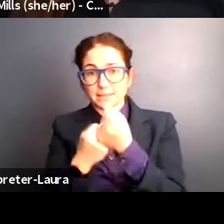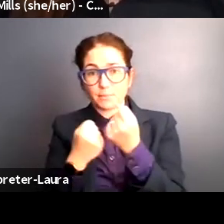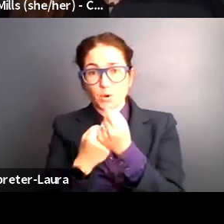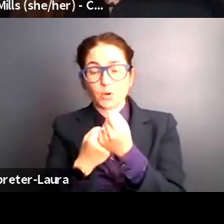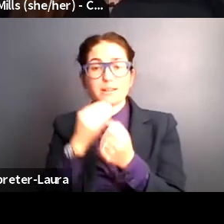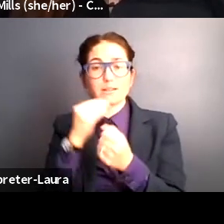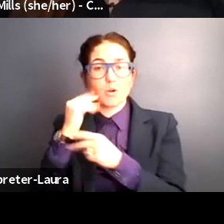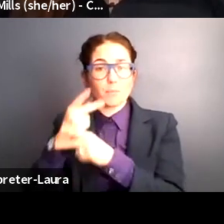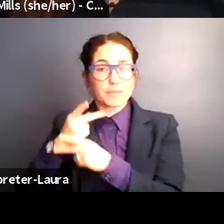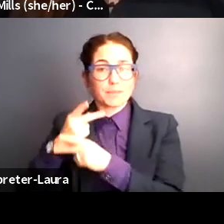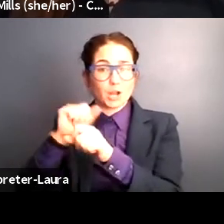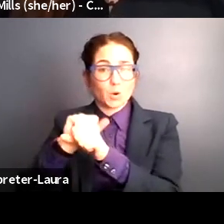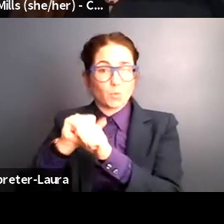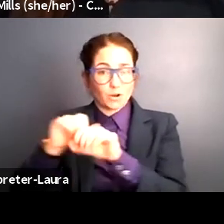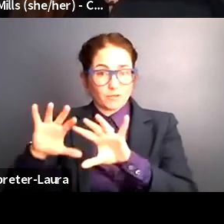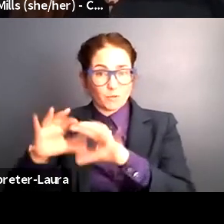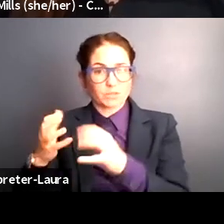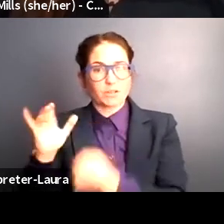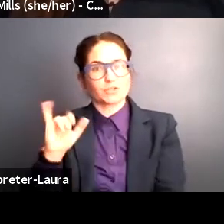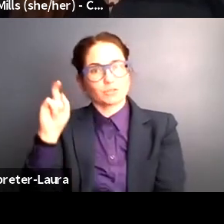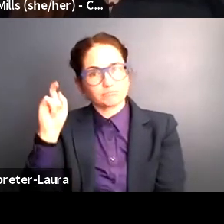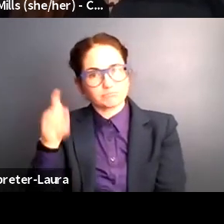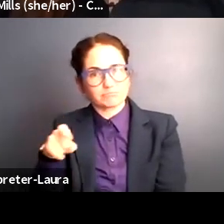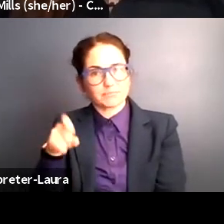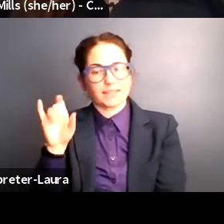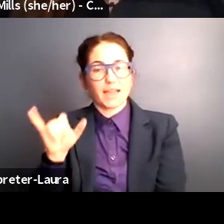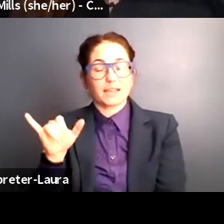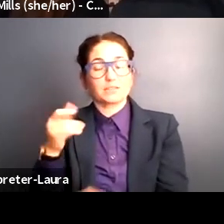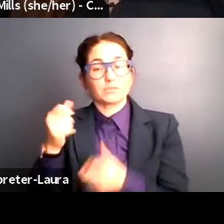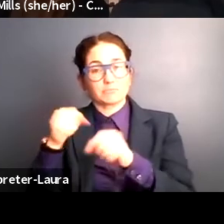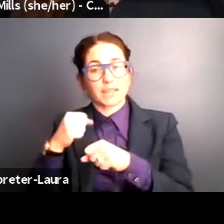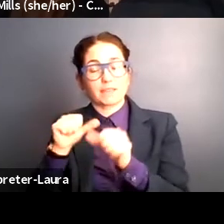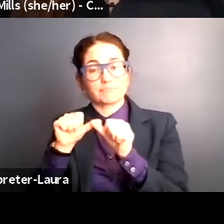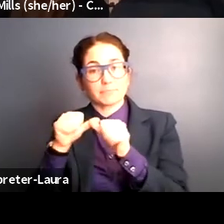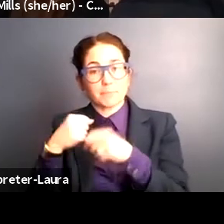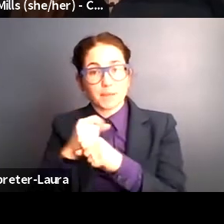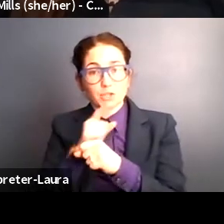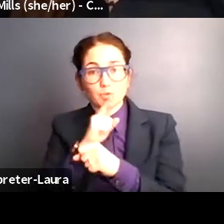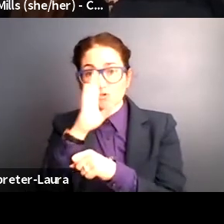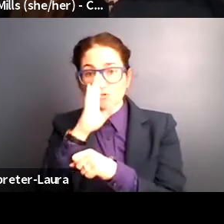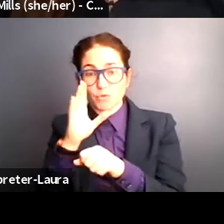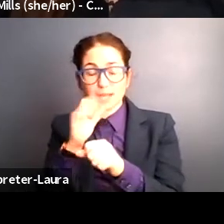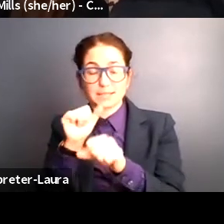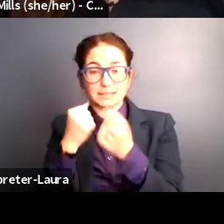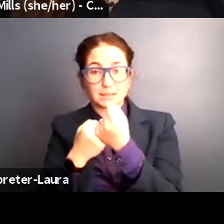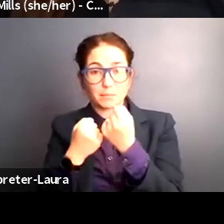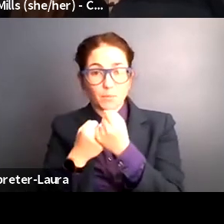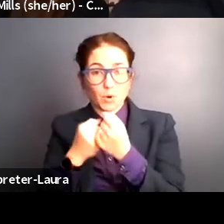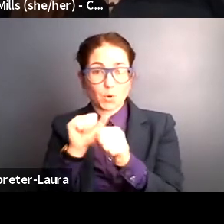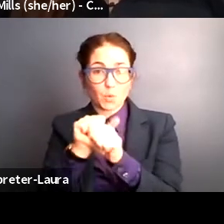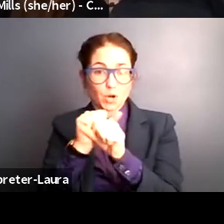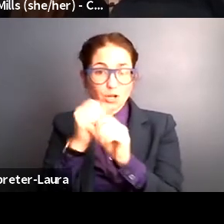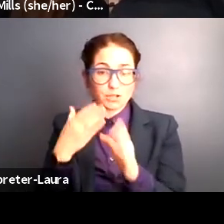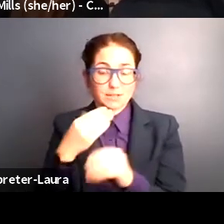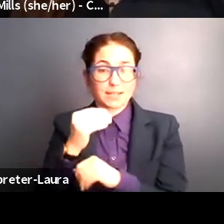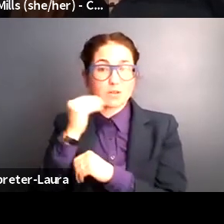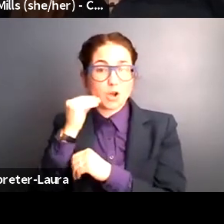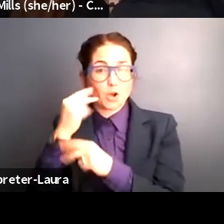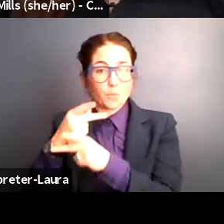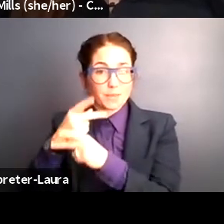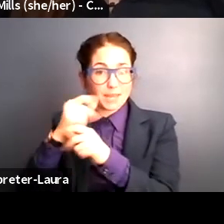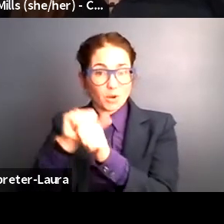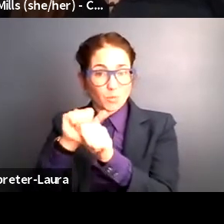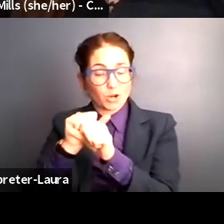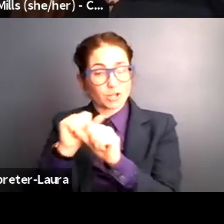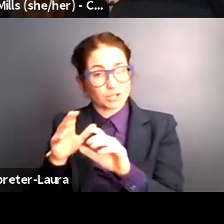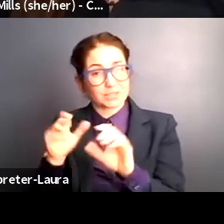workforce is also necessary to make sure that direct support workers, home care workers, can make wages that